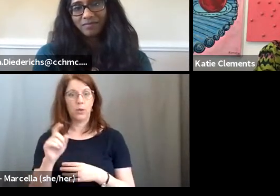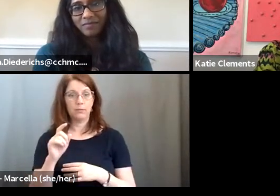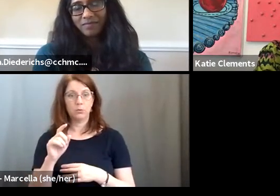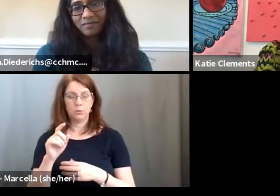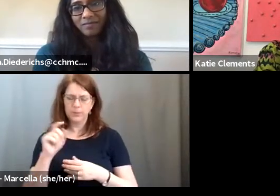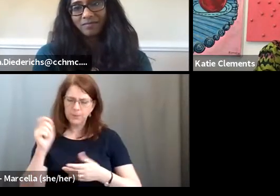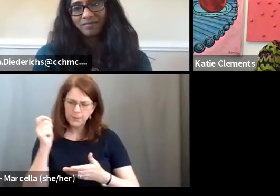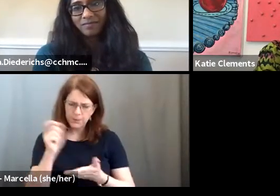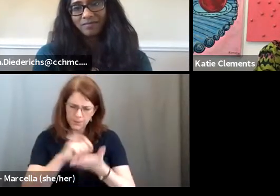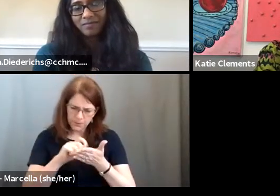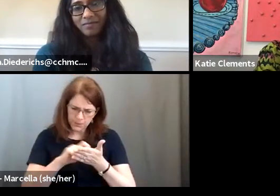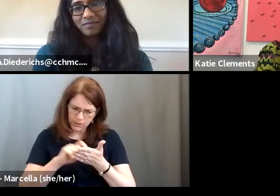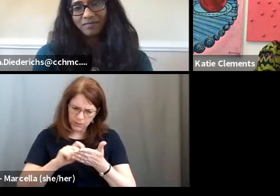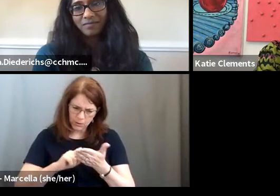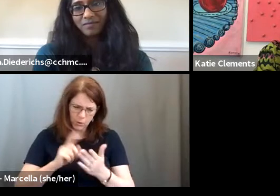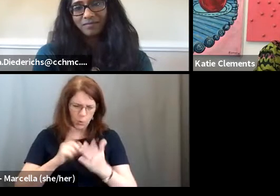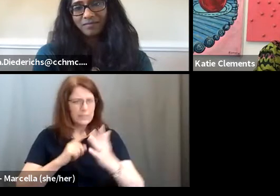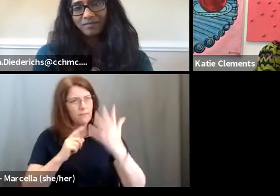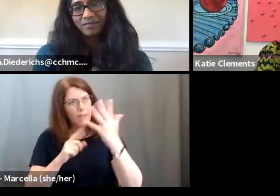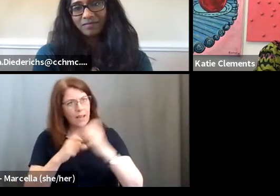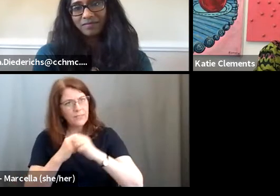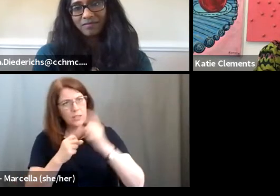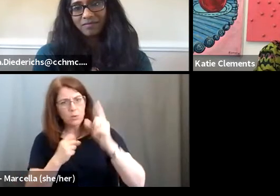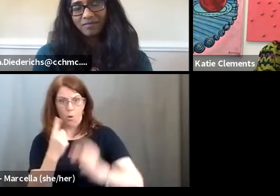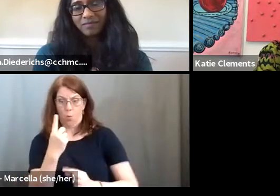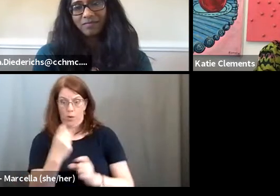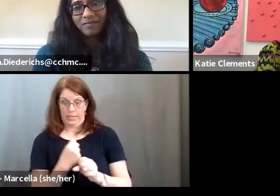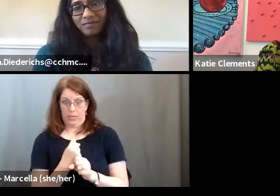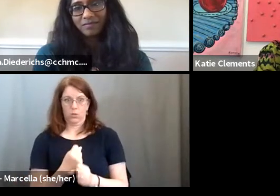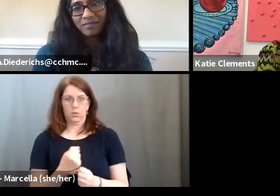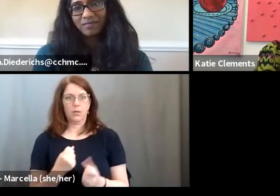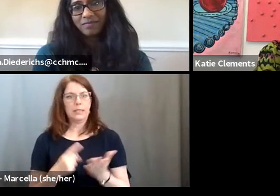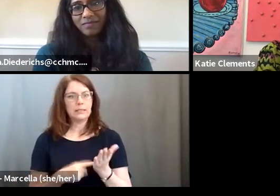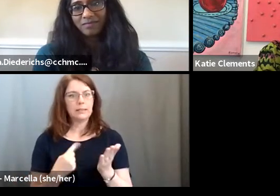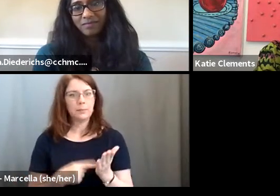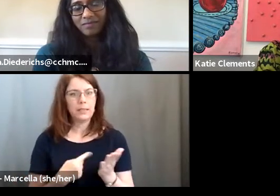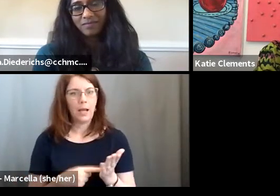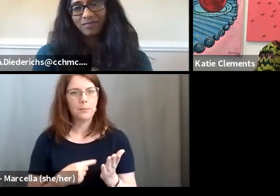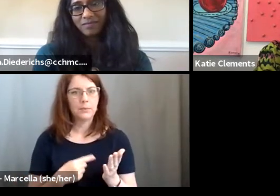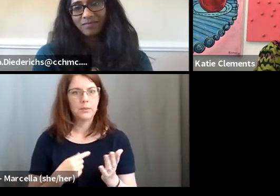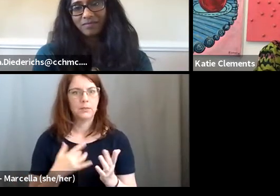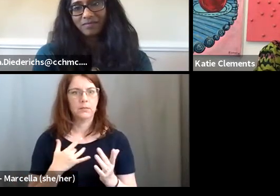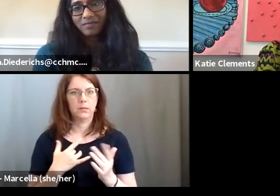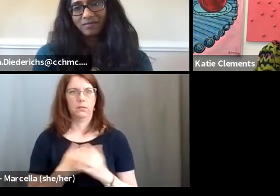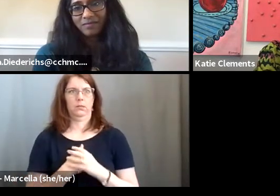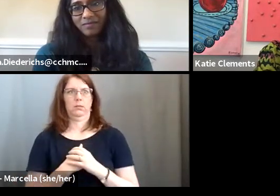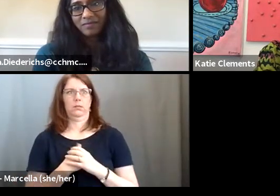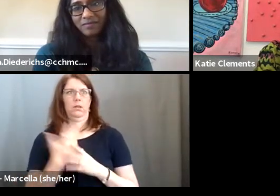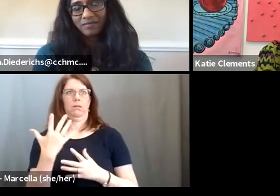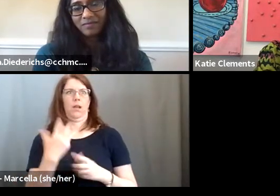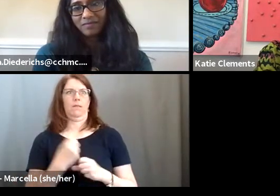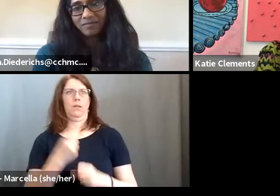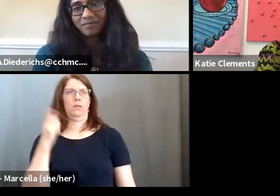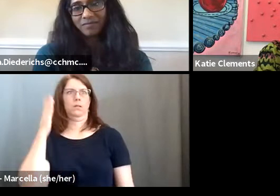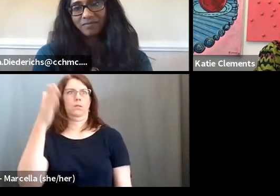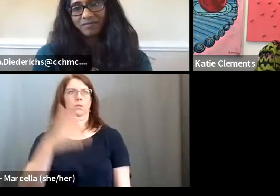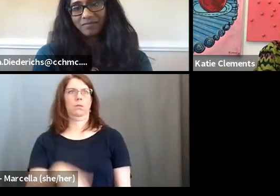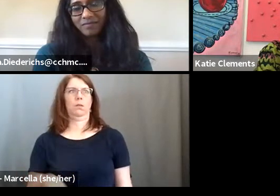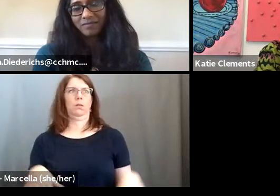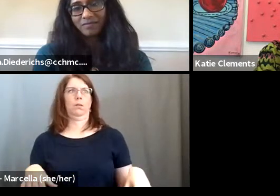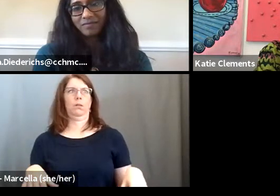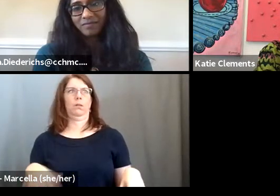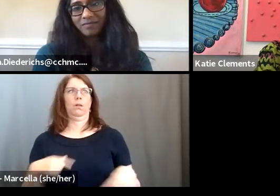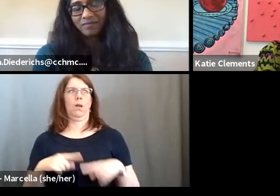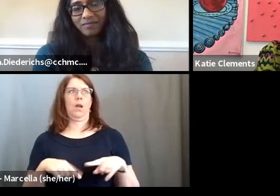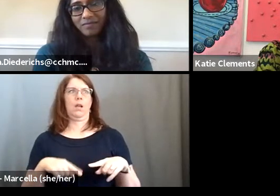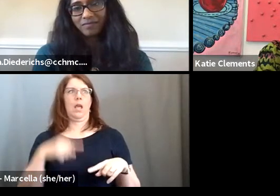paper and like say, what's your five year? What's hell, what's your one year? Because sometimes that's intimidating to people. They're like, oh, five years, you know, I can't think